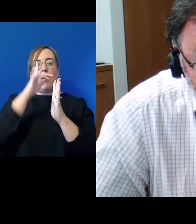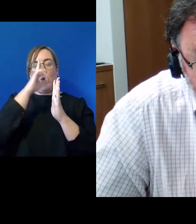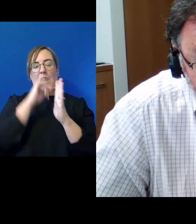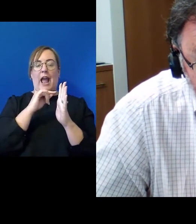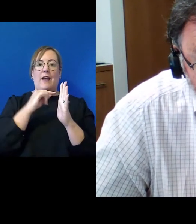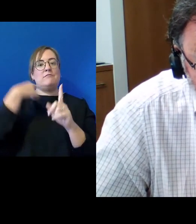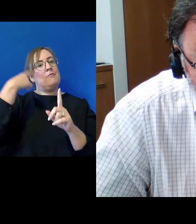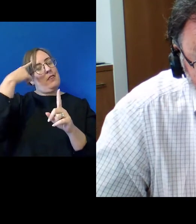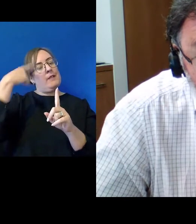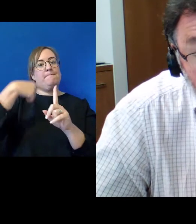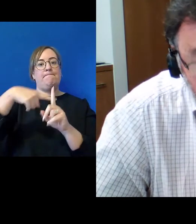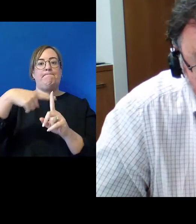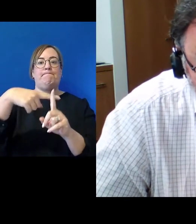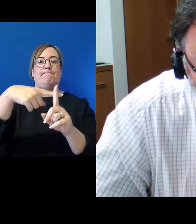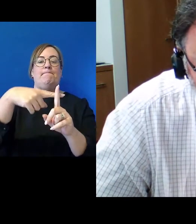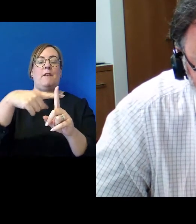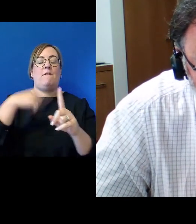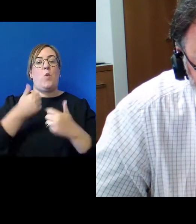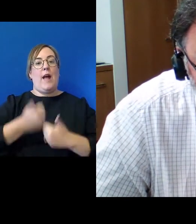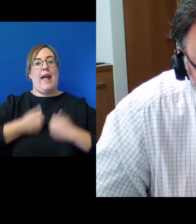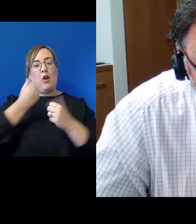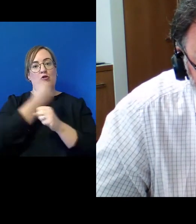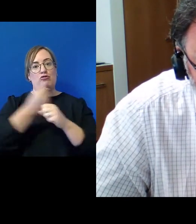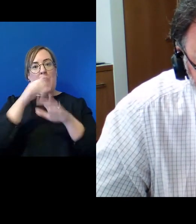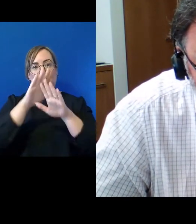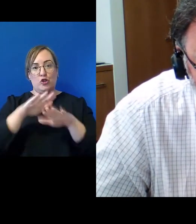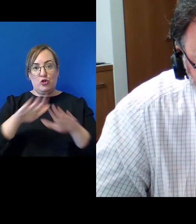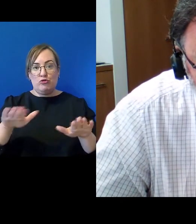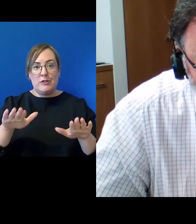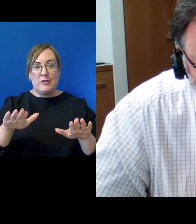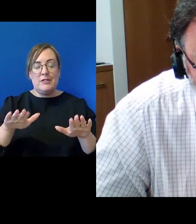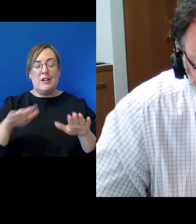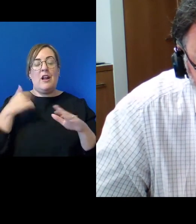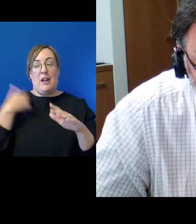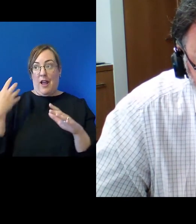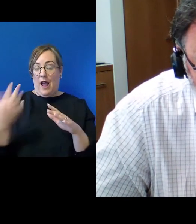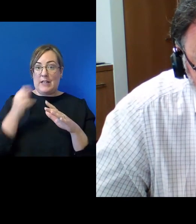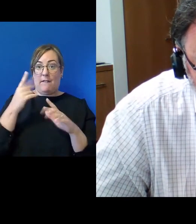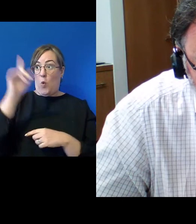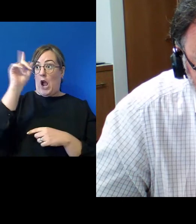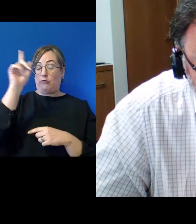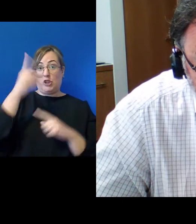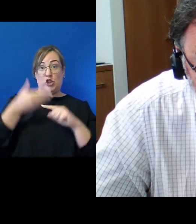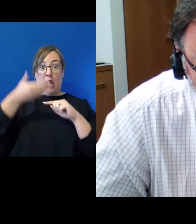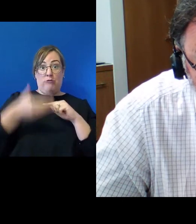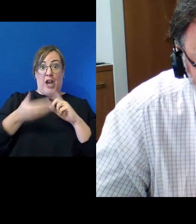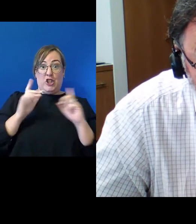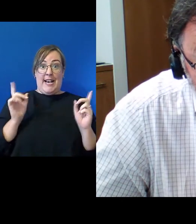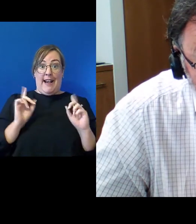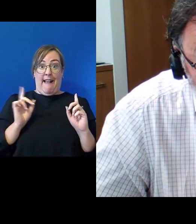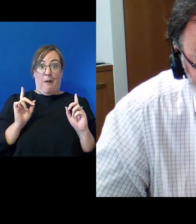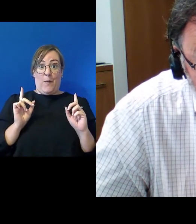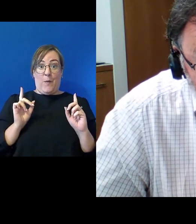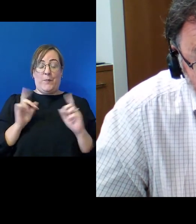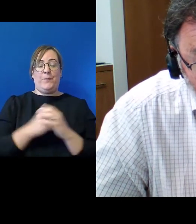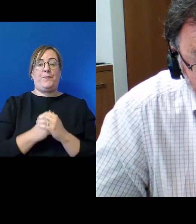optimism in the time of our mokopuna, our grandchildren, as it has for this current generation. It has,